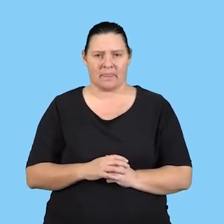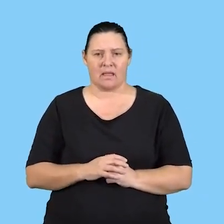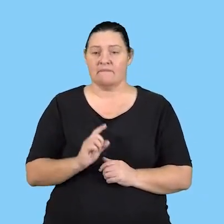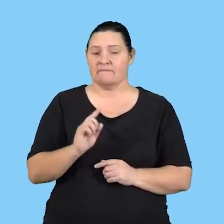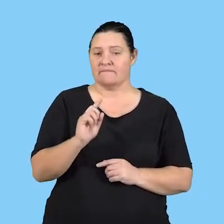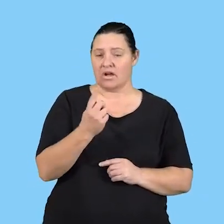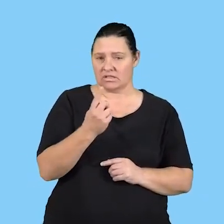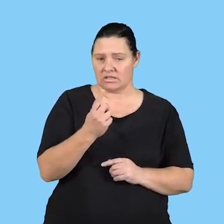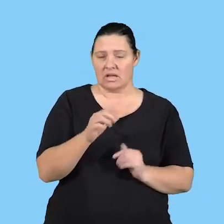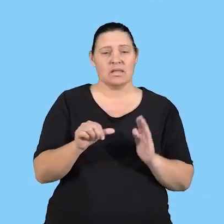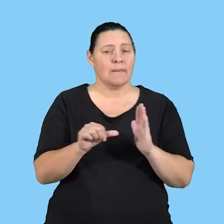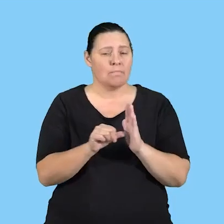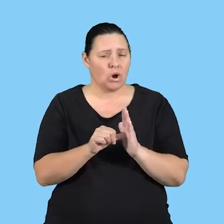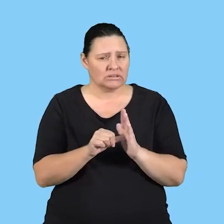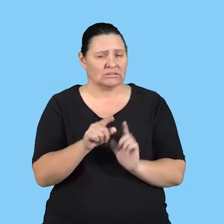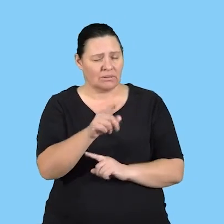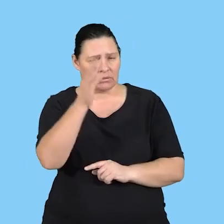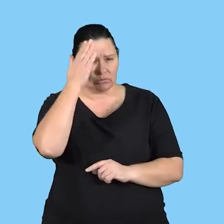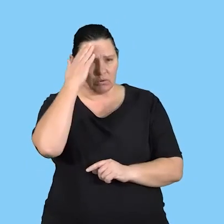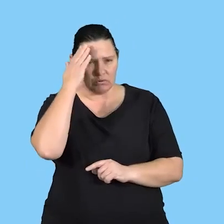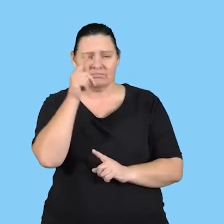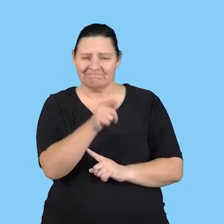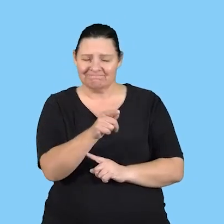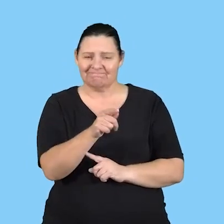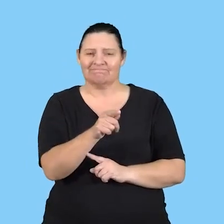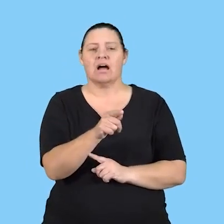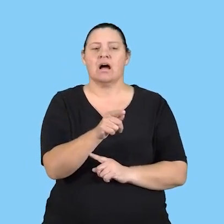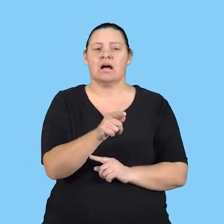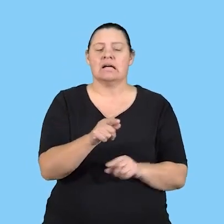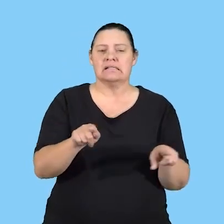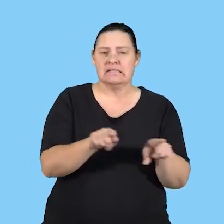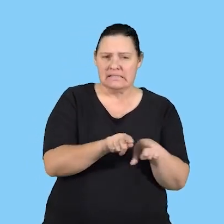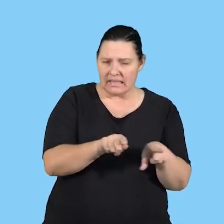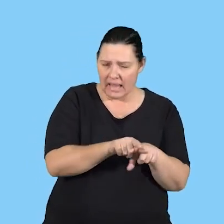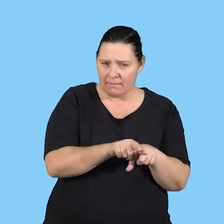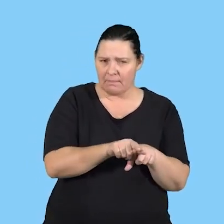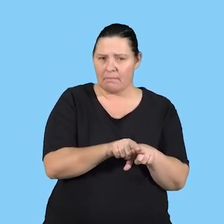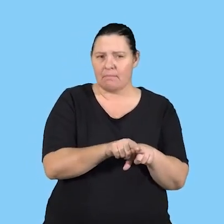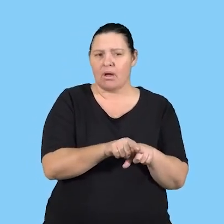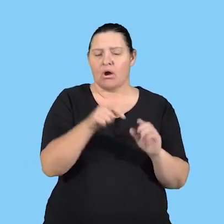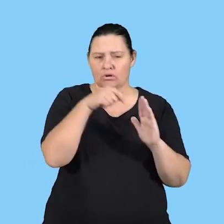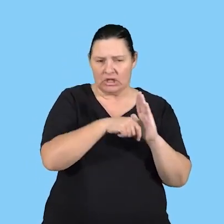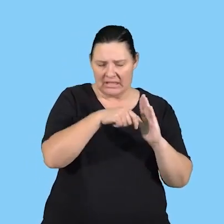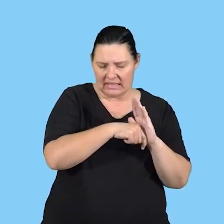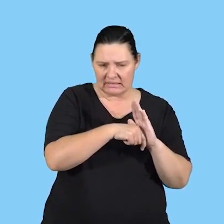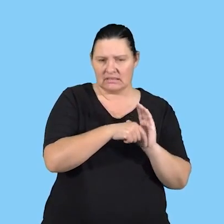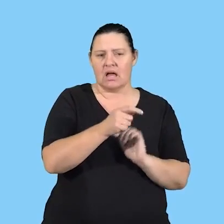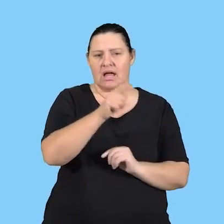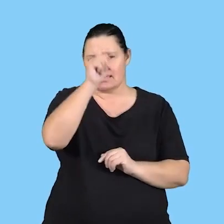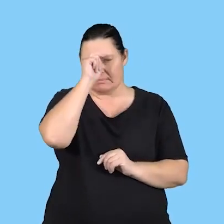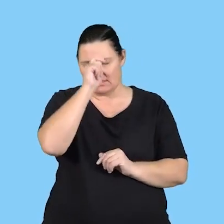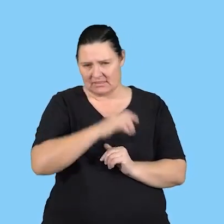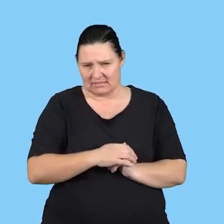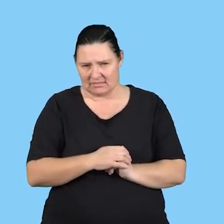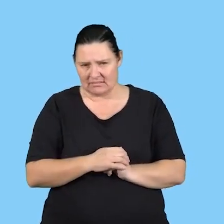Firstly it's important to recognize that this is the same content as we have in CAPS because CAPS is policy. We've